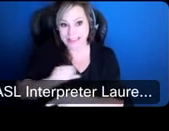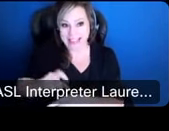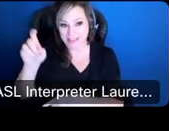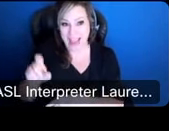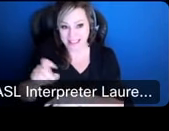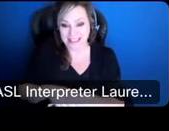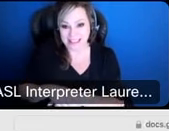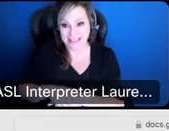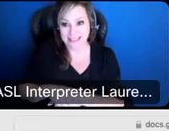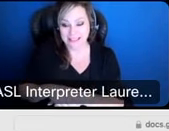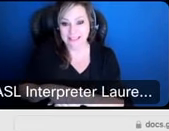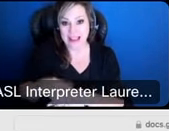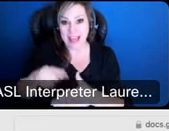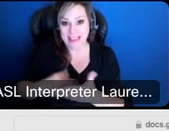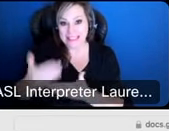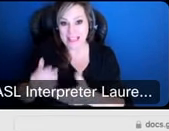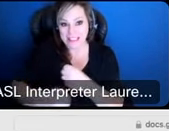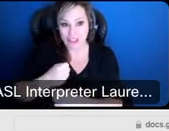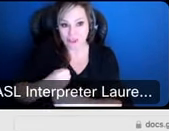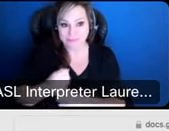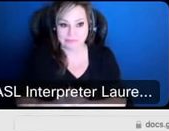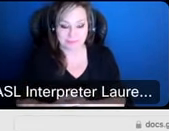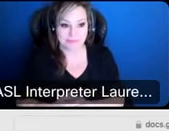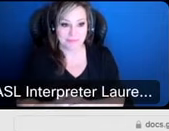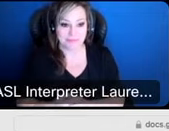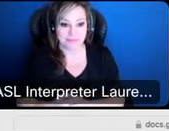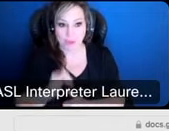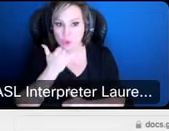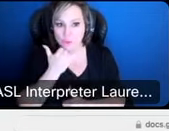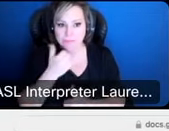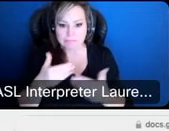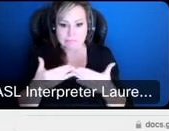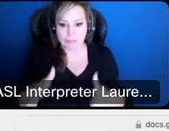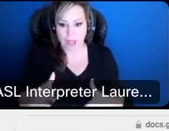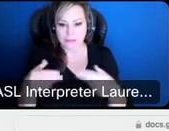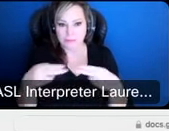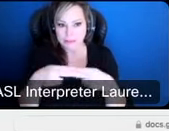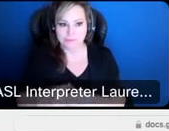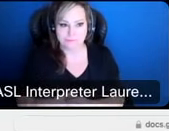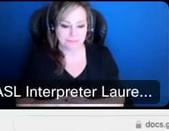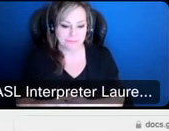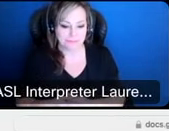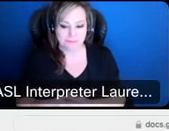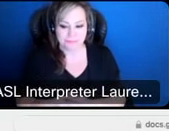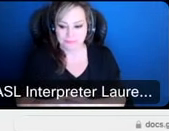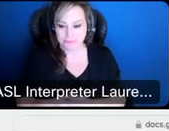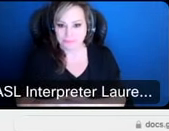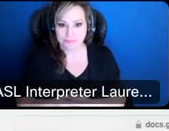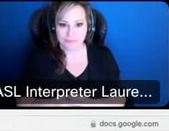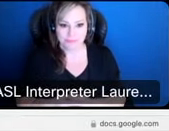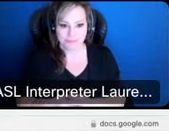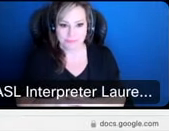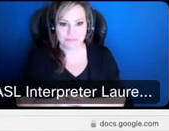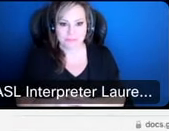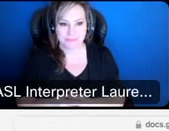this uh uh next budget year whoops we lost it okay so that's her so while